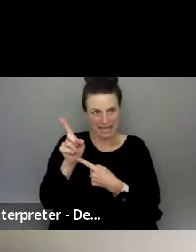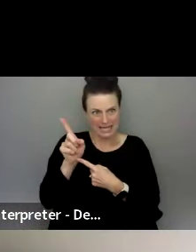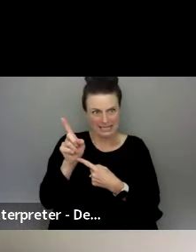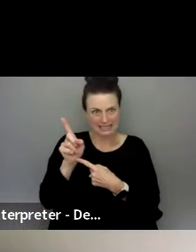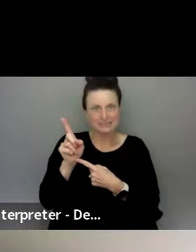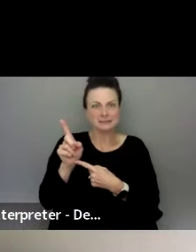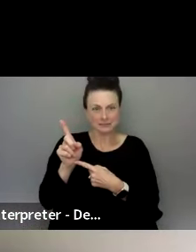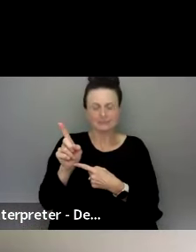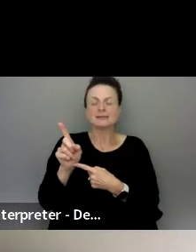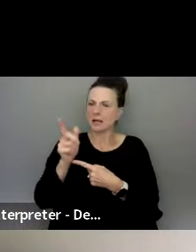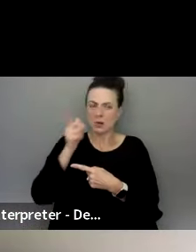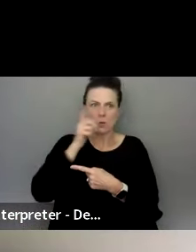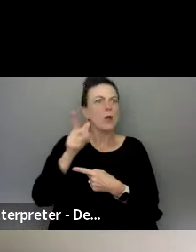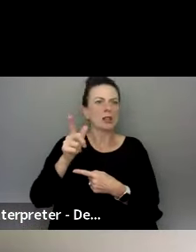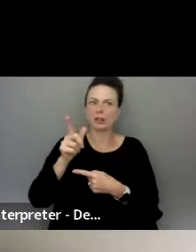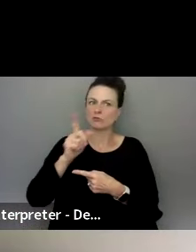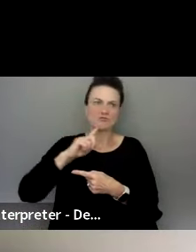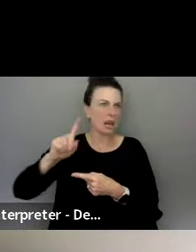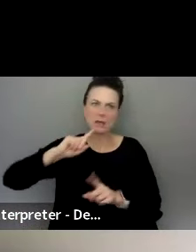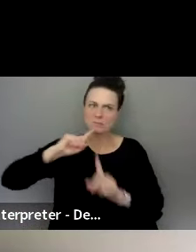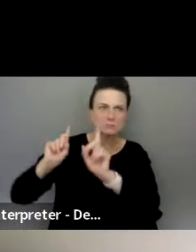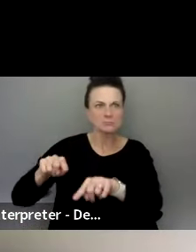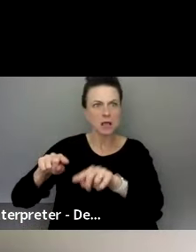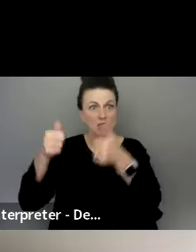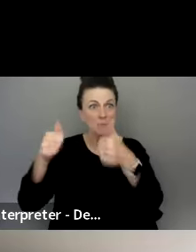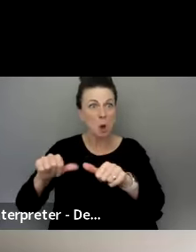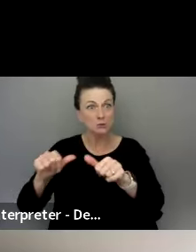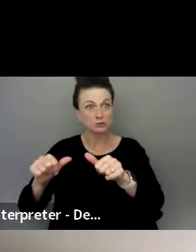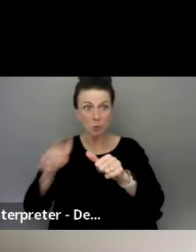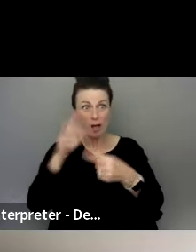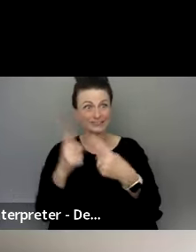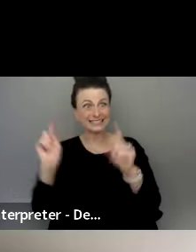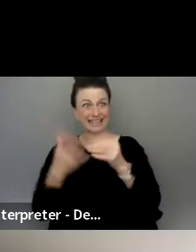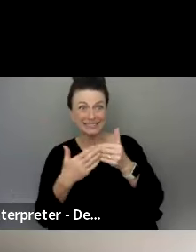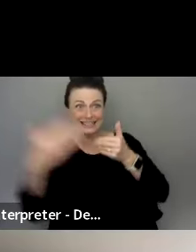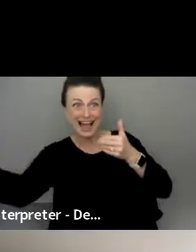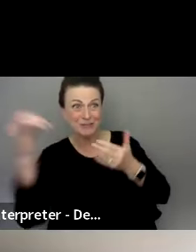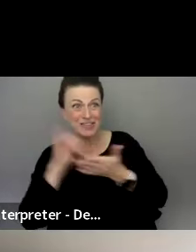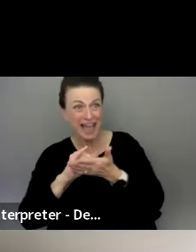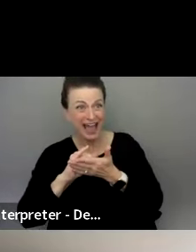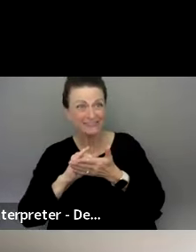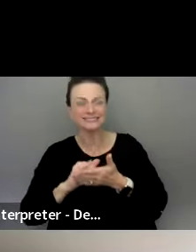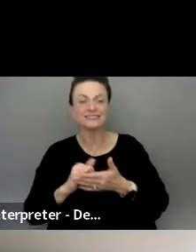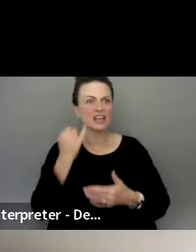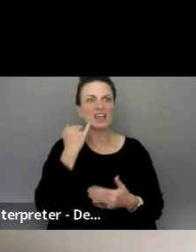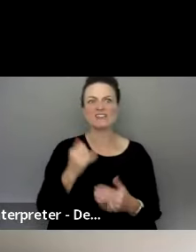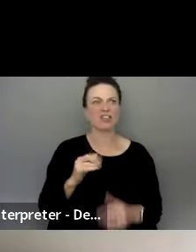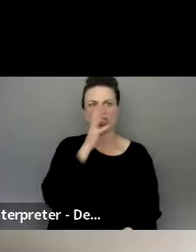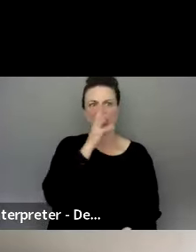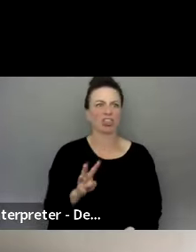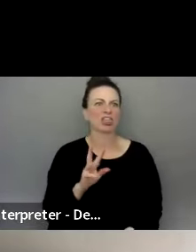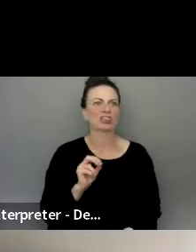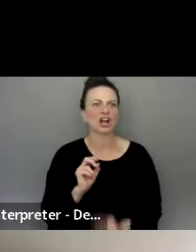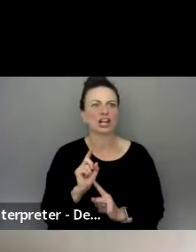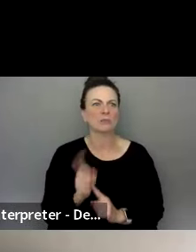dictates really severely how well the post is going to do. So if someone with a high follow account or someone with a high